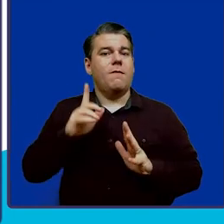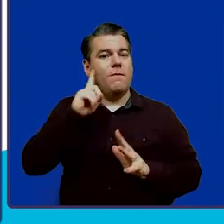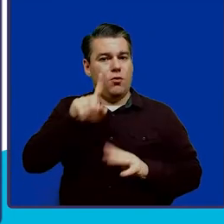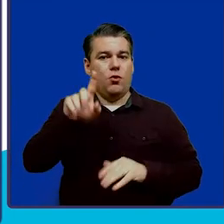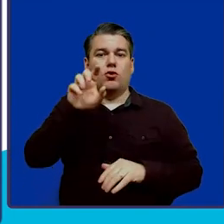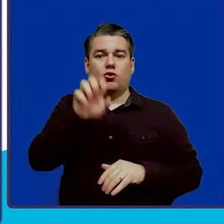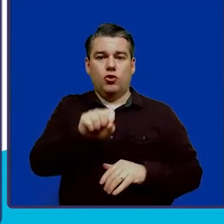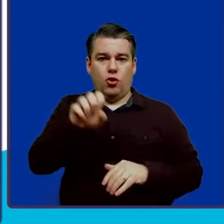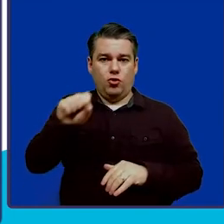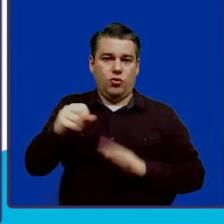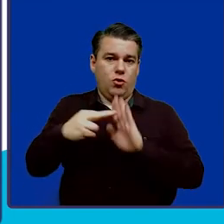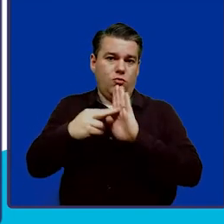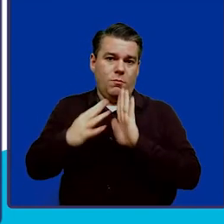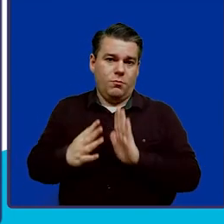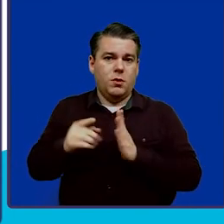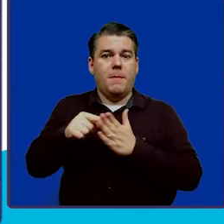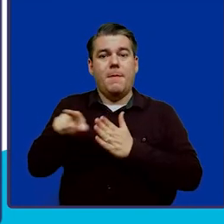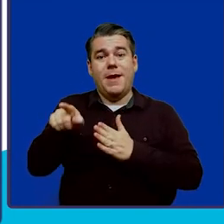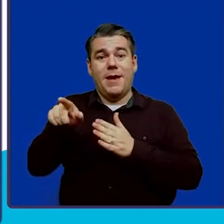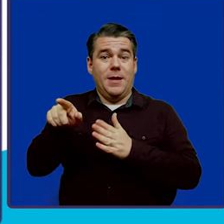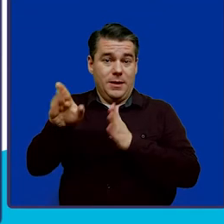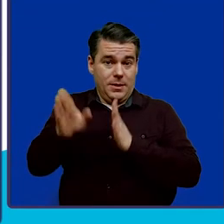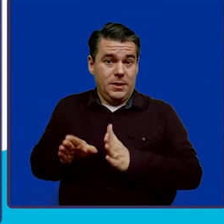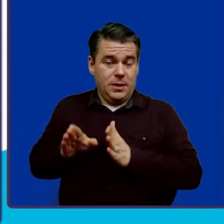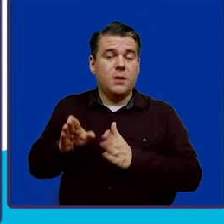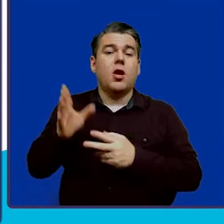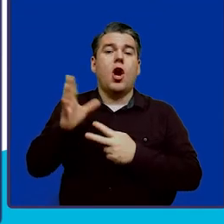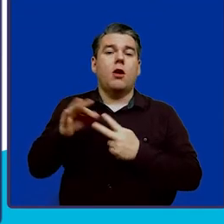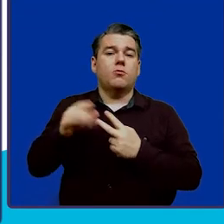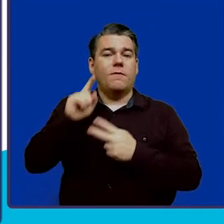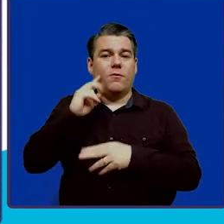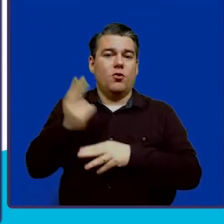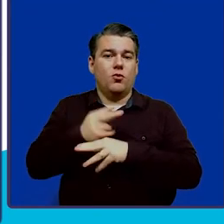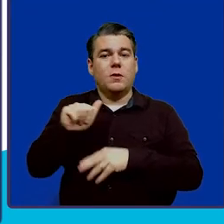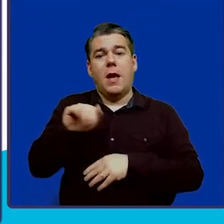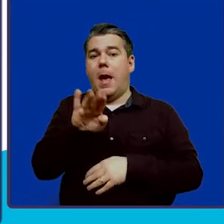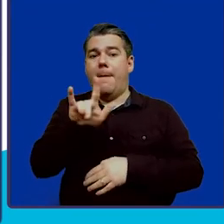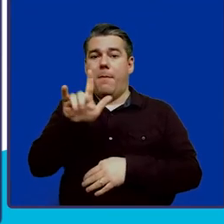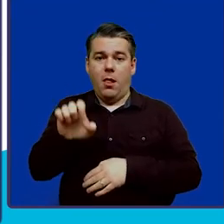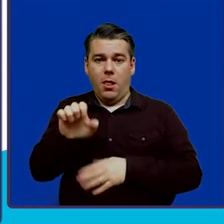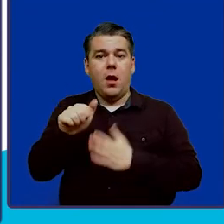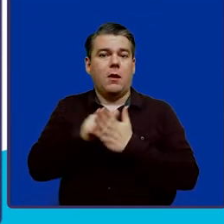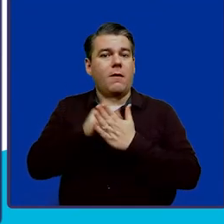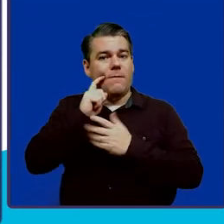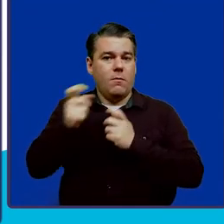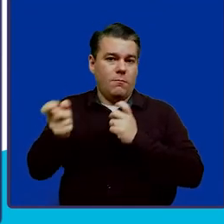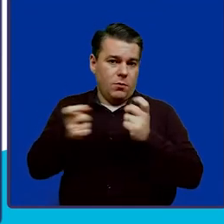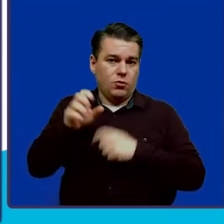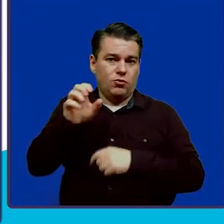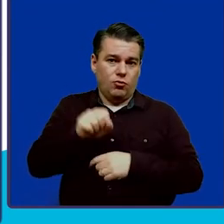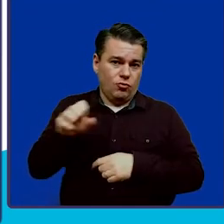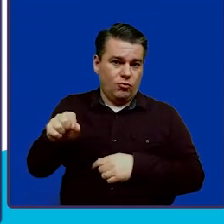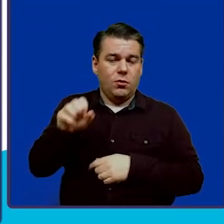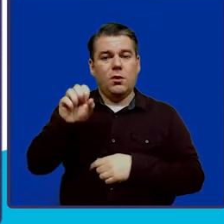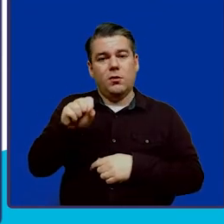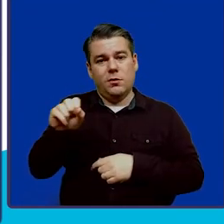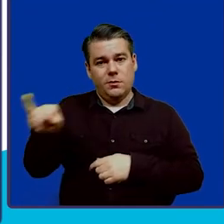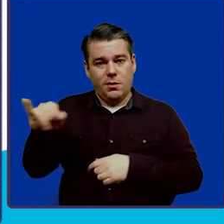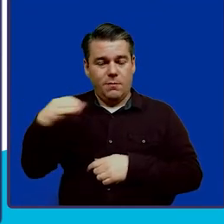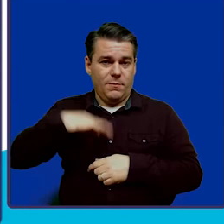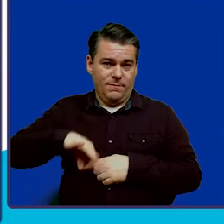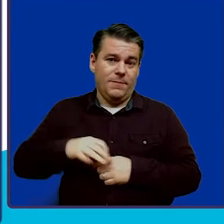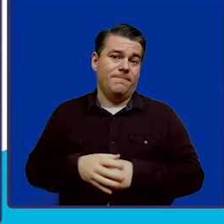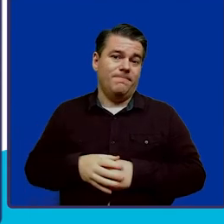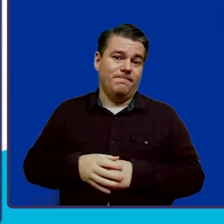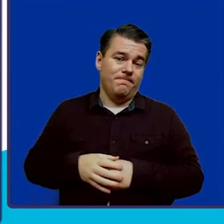Social Security representative payee the option of using an ABLE account to manage Social Security and SSI benefits.